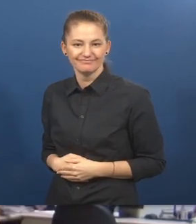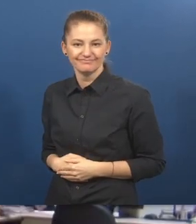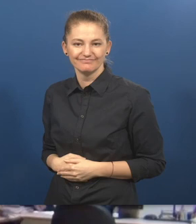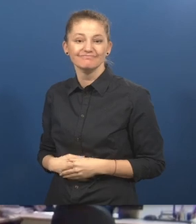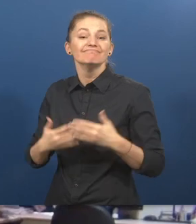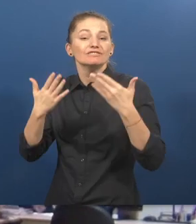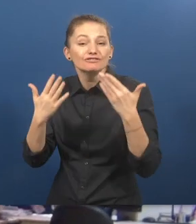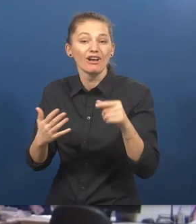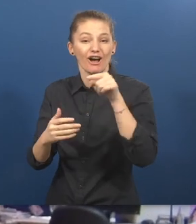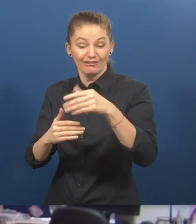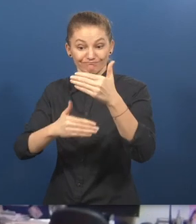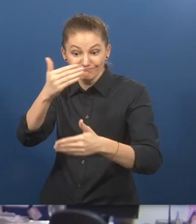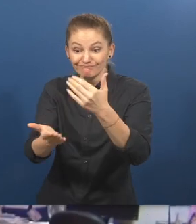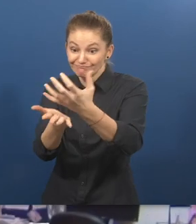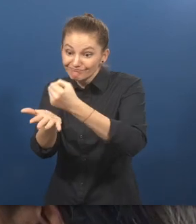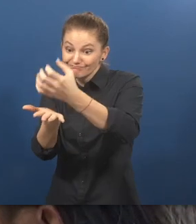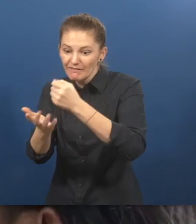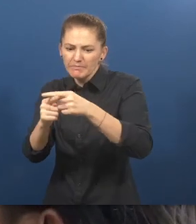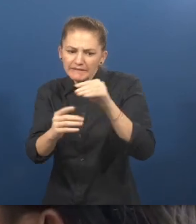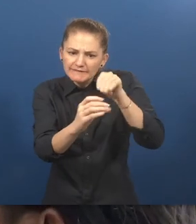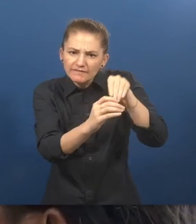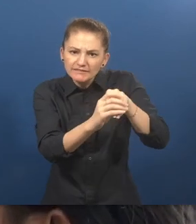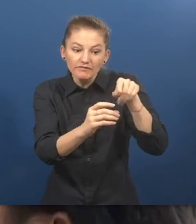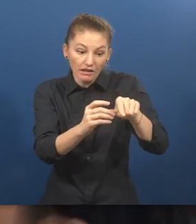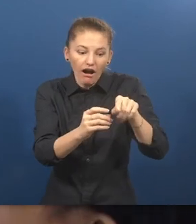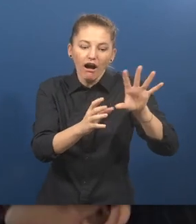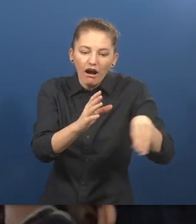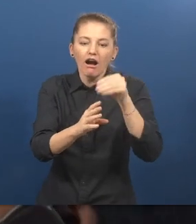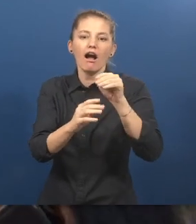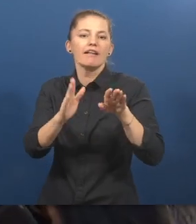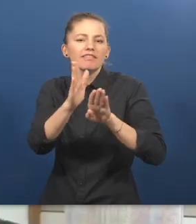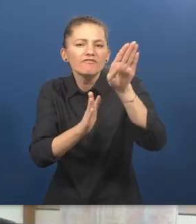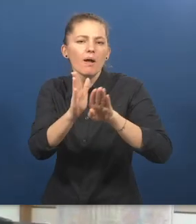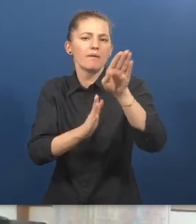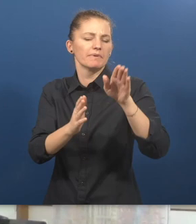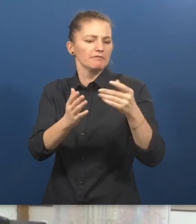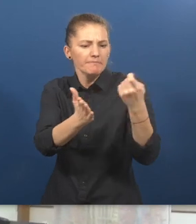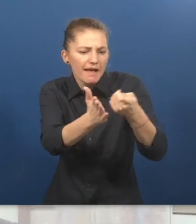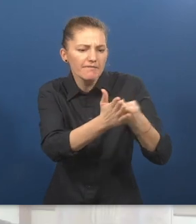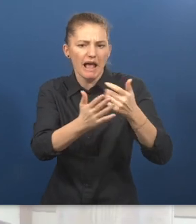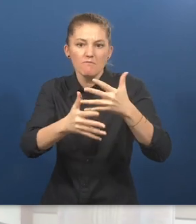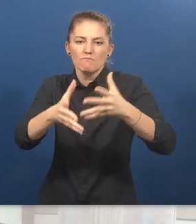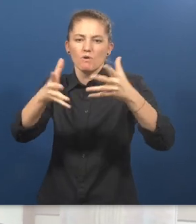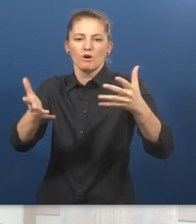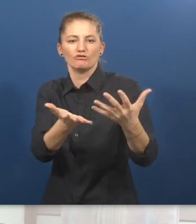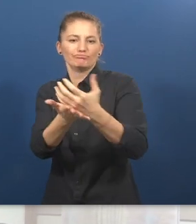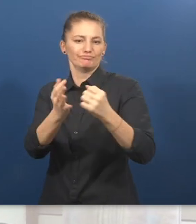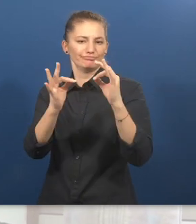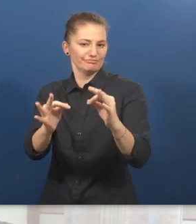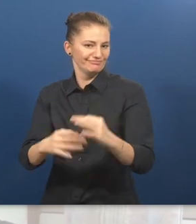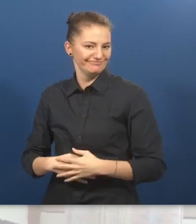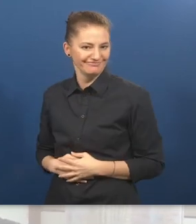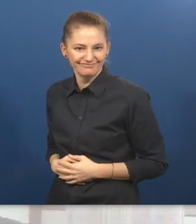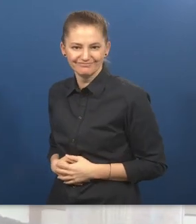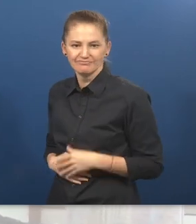for further development and also for other products. What is next for income generation